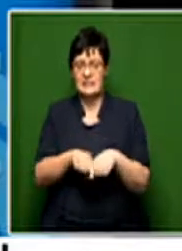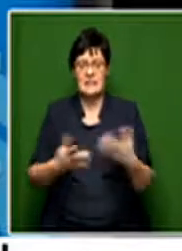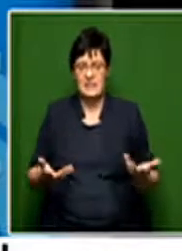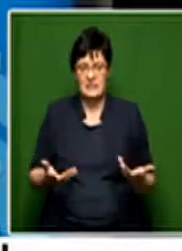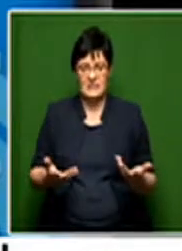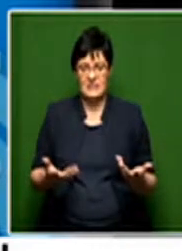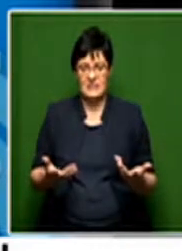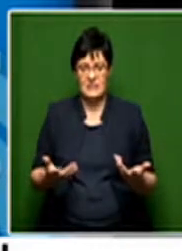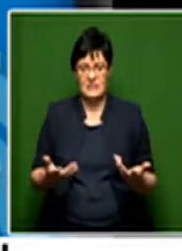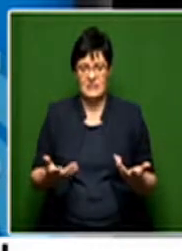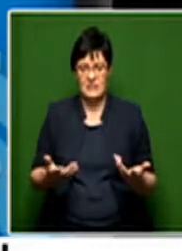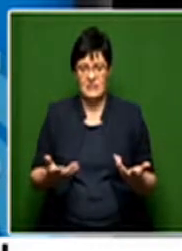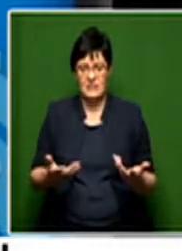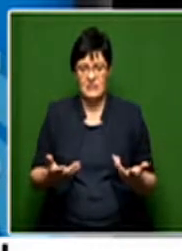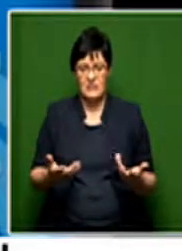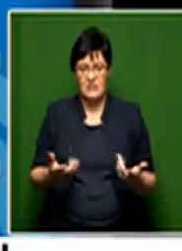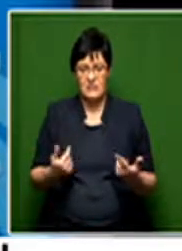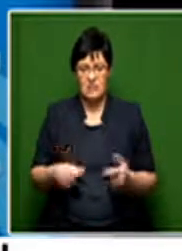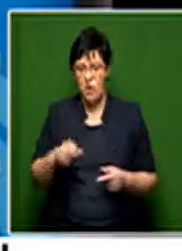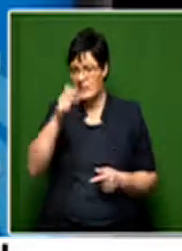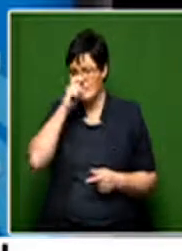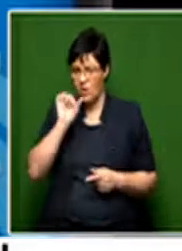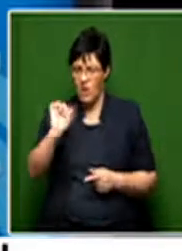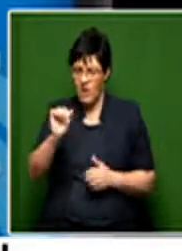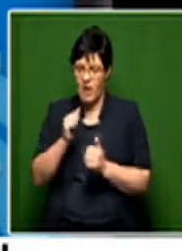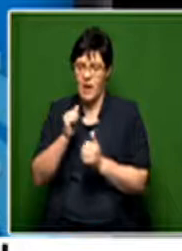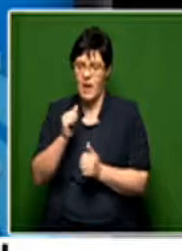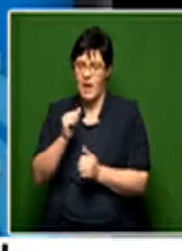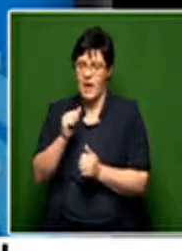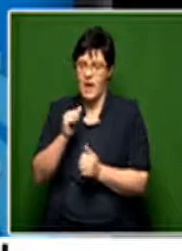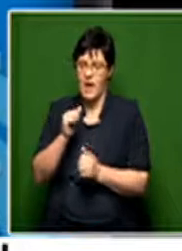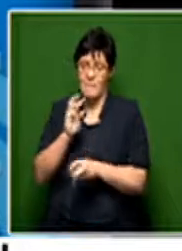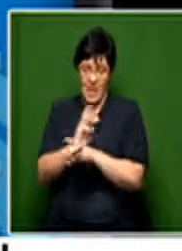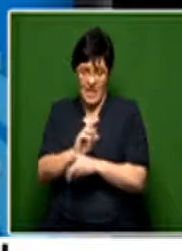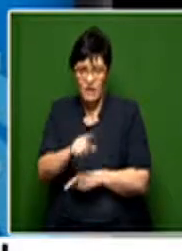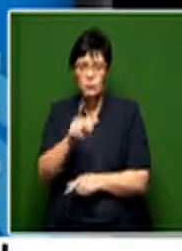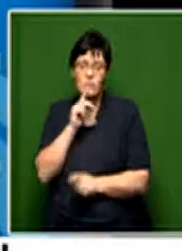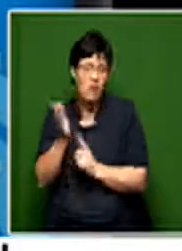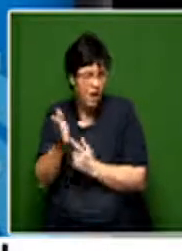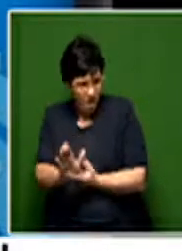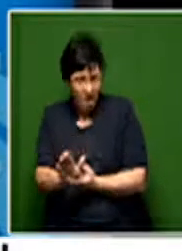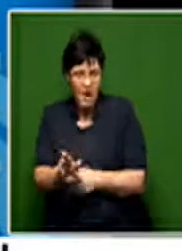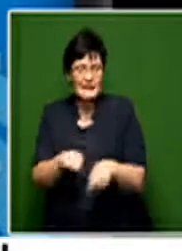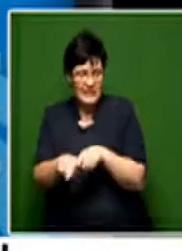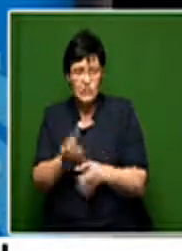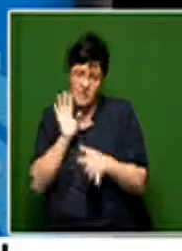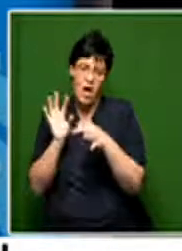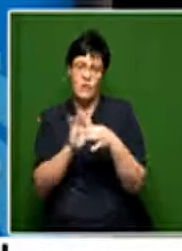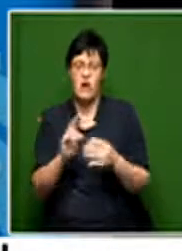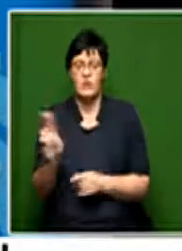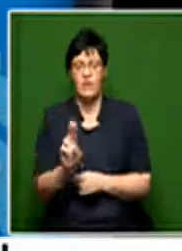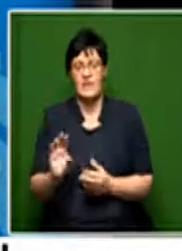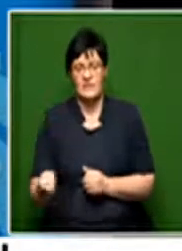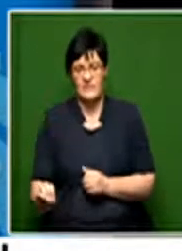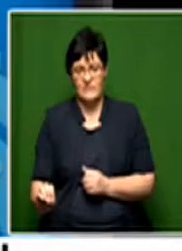his, the sister to his mother, to prove that indeed they are related by